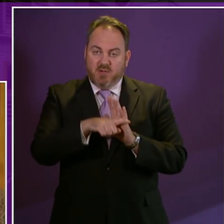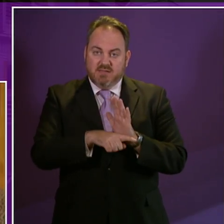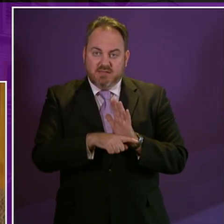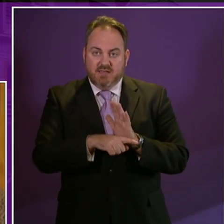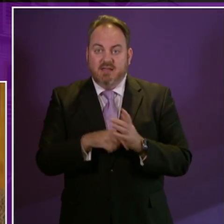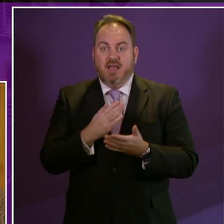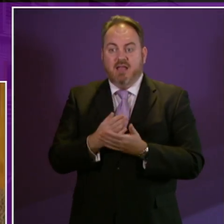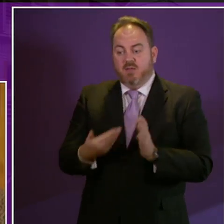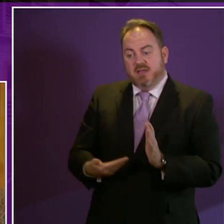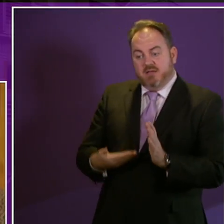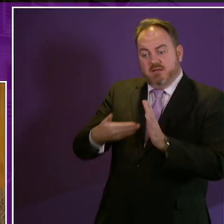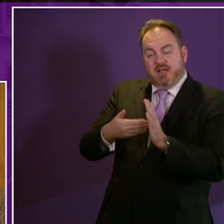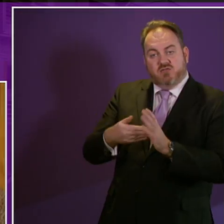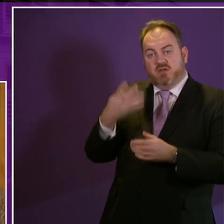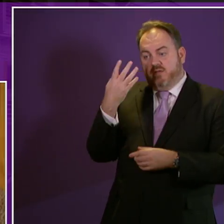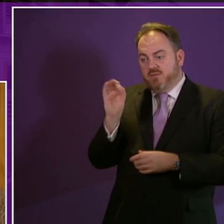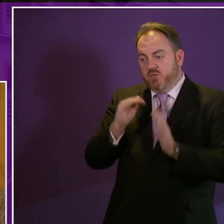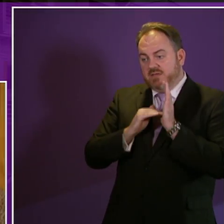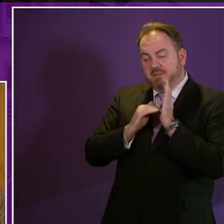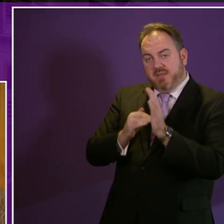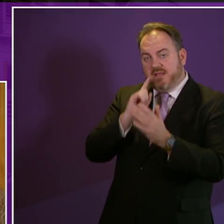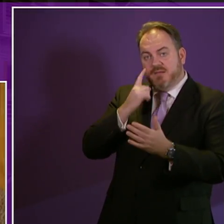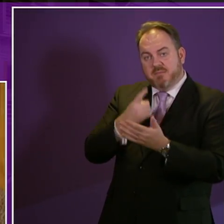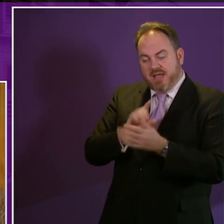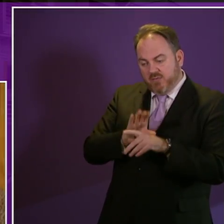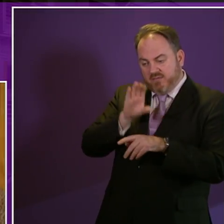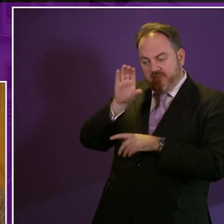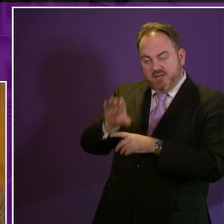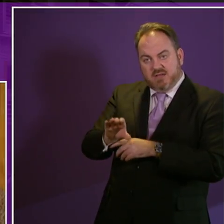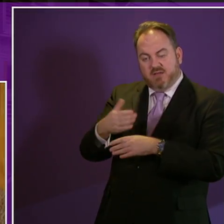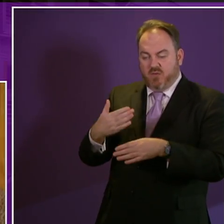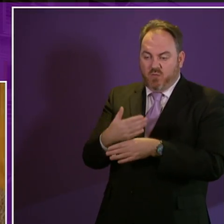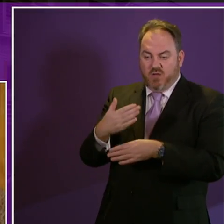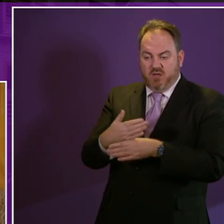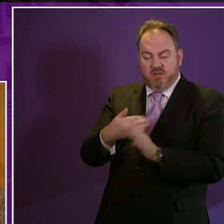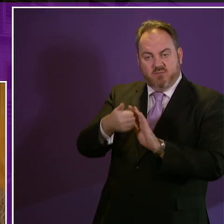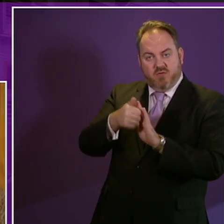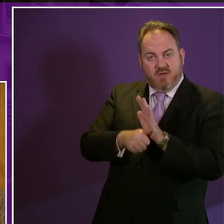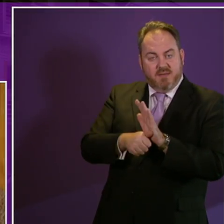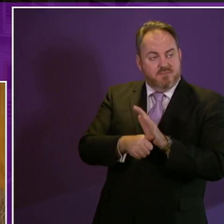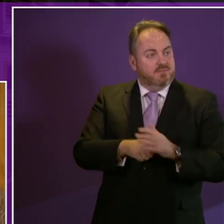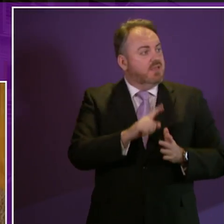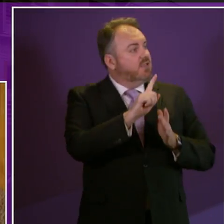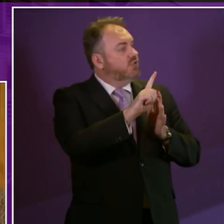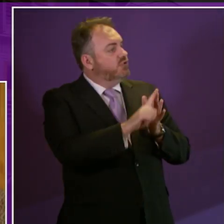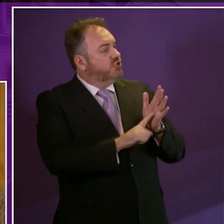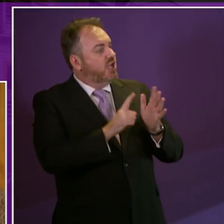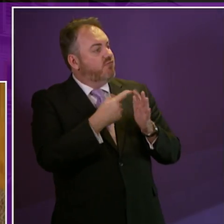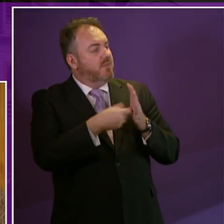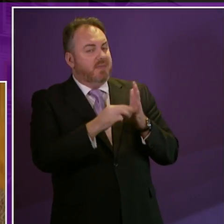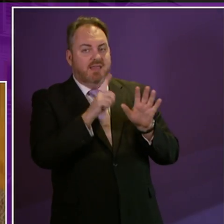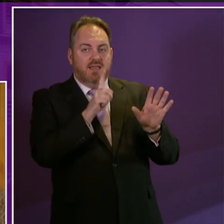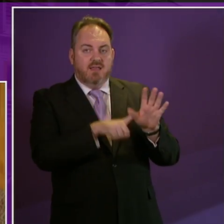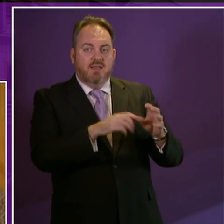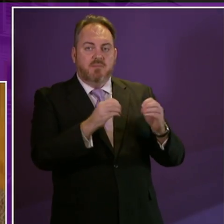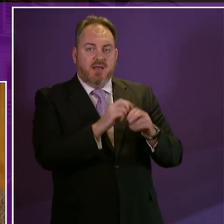the announcement of a £14 million work first programme and as Jeremy Balfour pointed out the current rate of